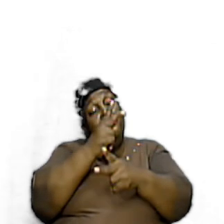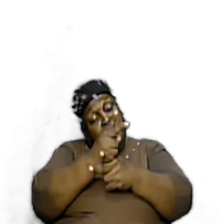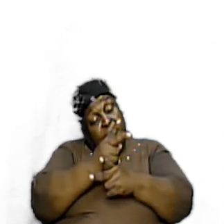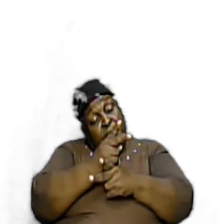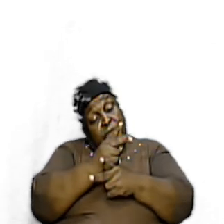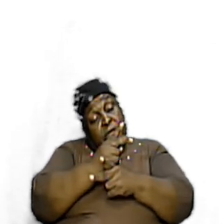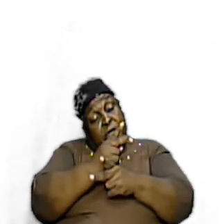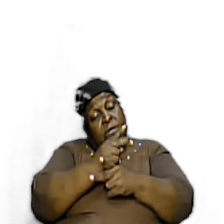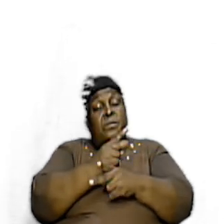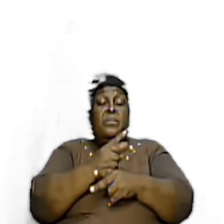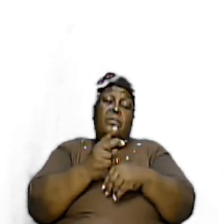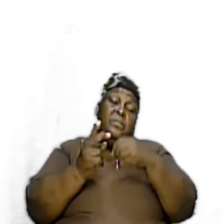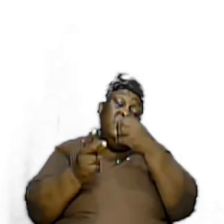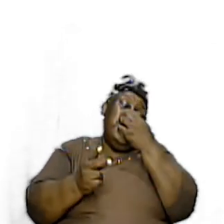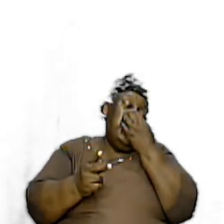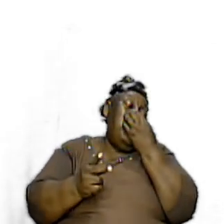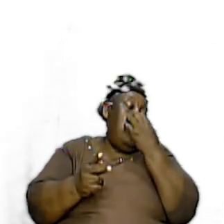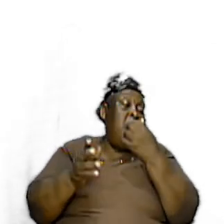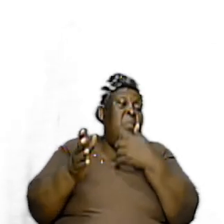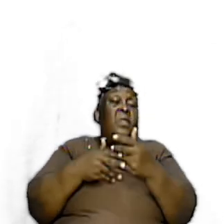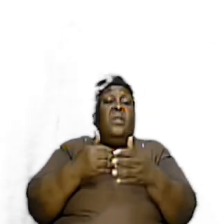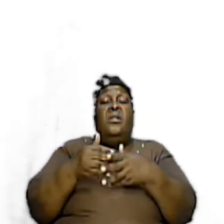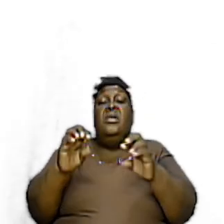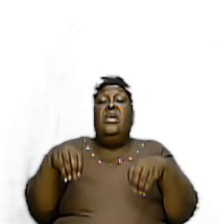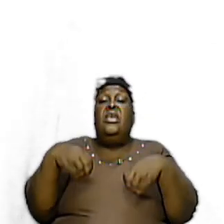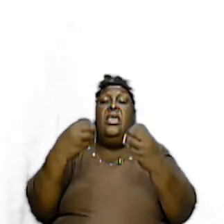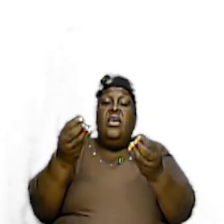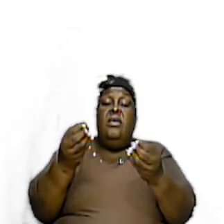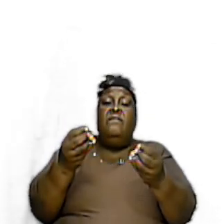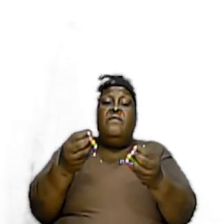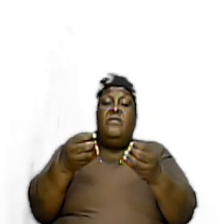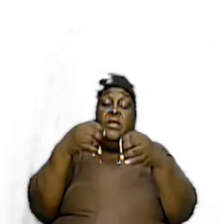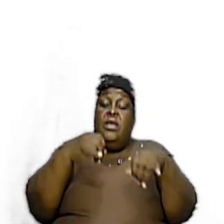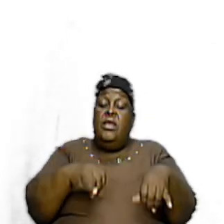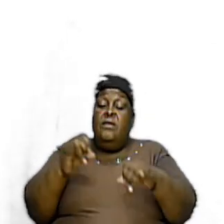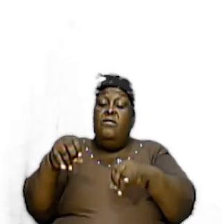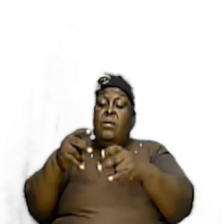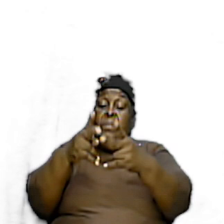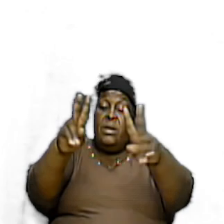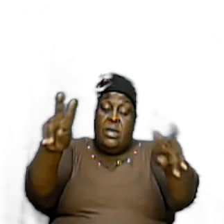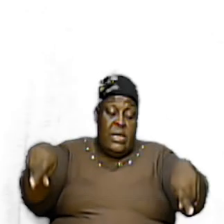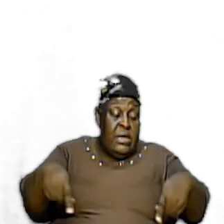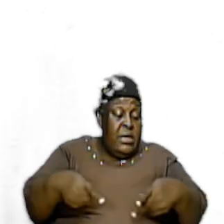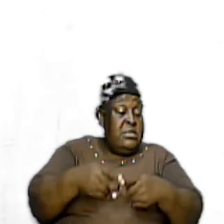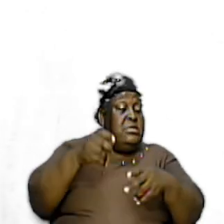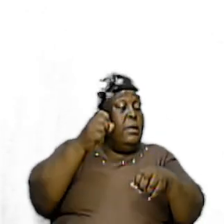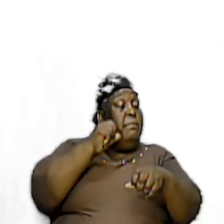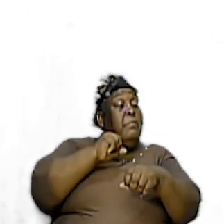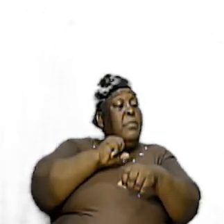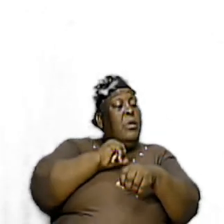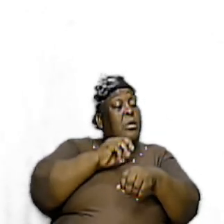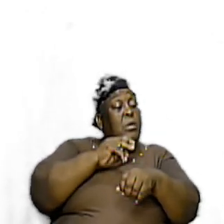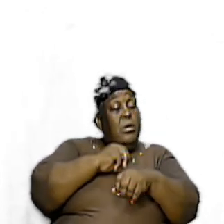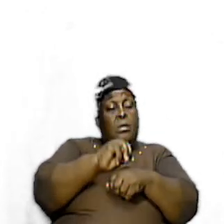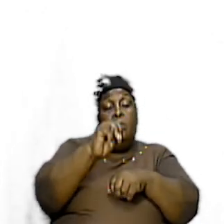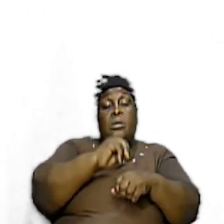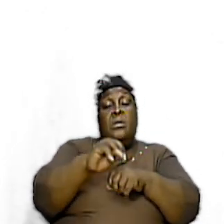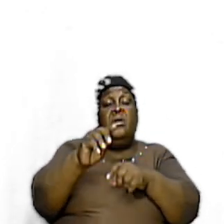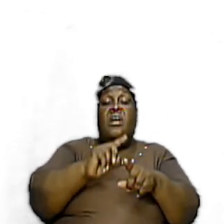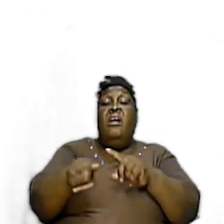25 Verse 40 Although Each of Us Have been Given Our Individual Places And Ministries We Cannot Act